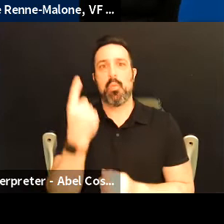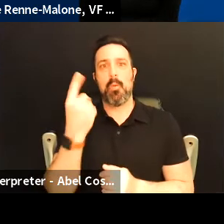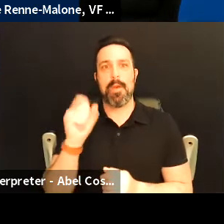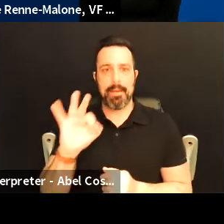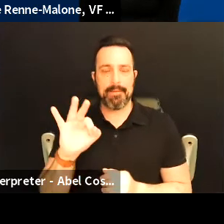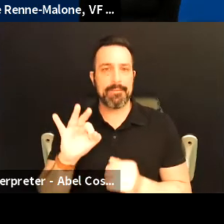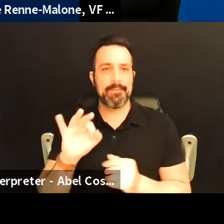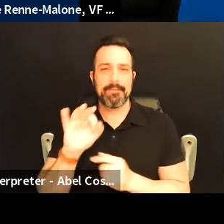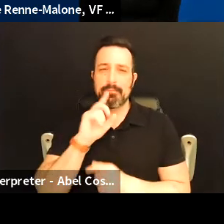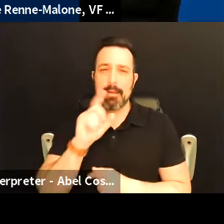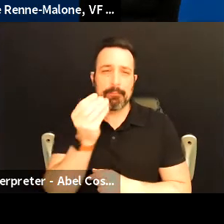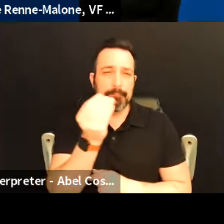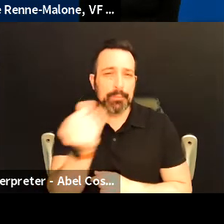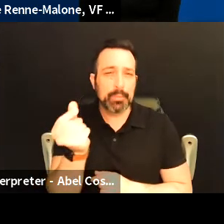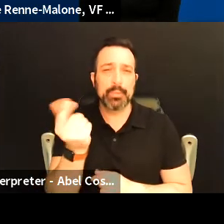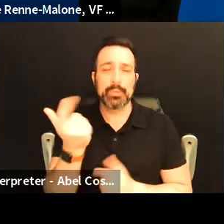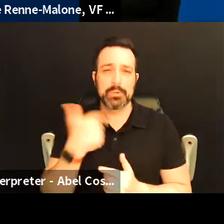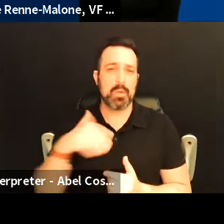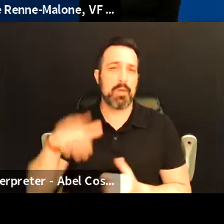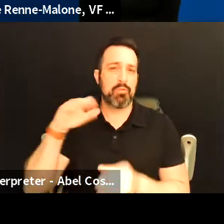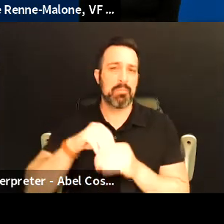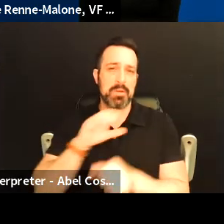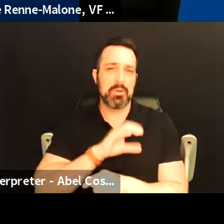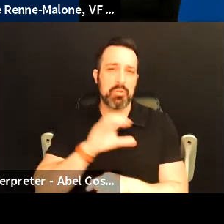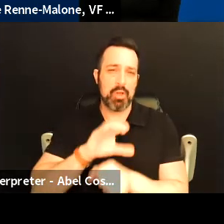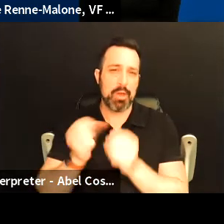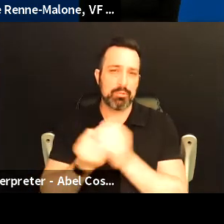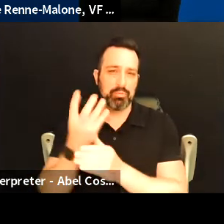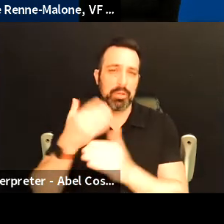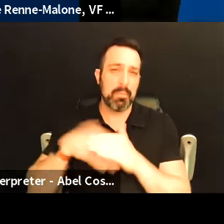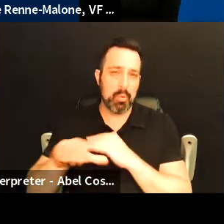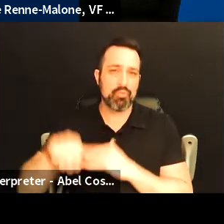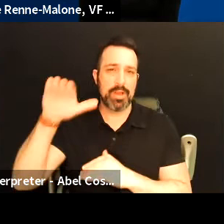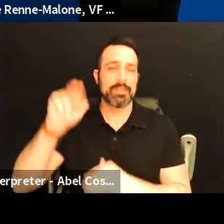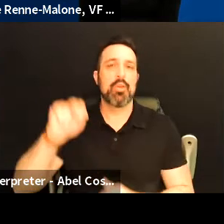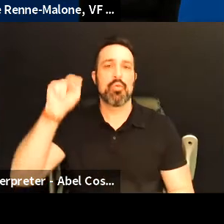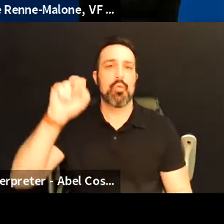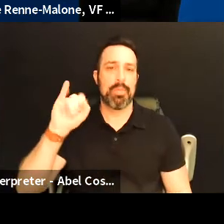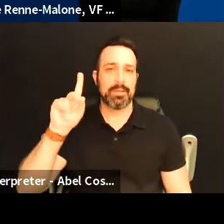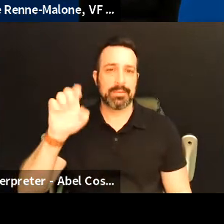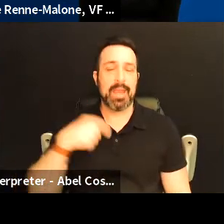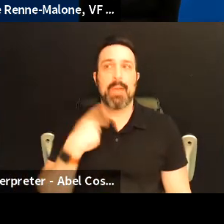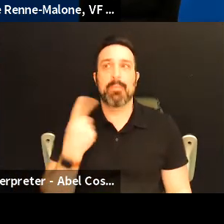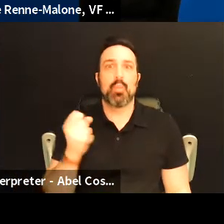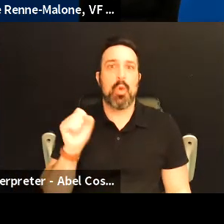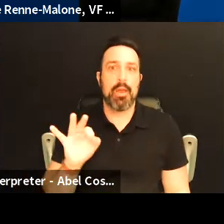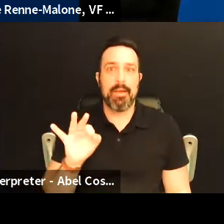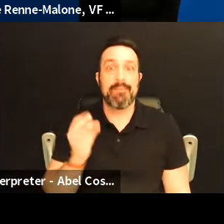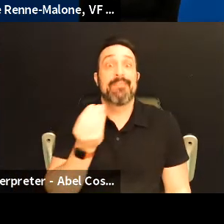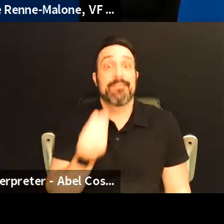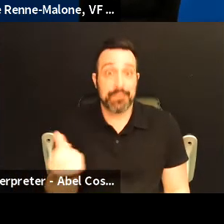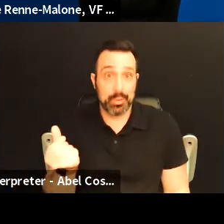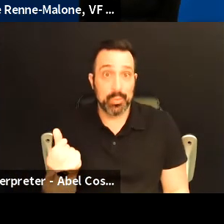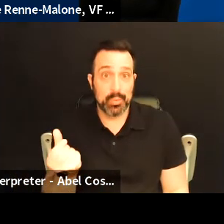very few and so I grew up in Colorado Springs born and raised on the north side and I was one of few